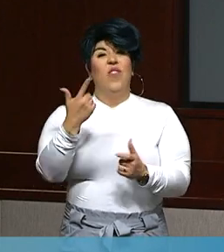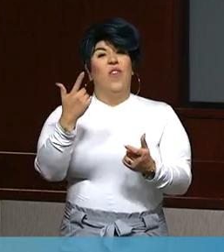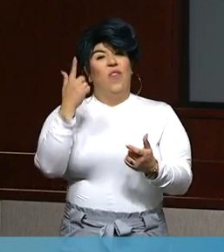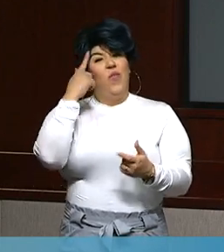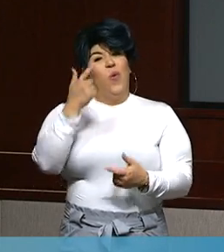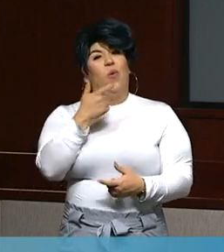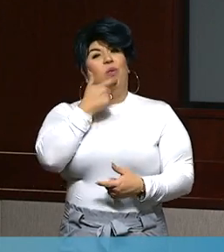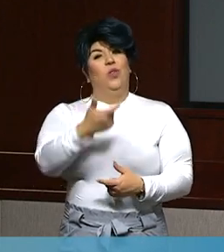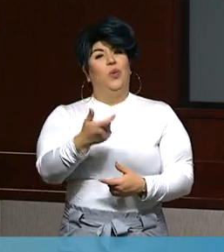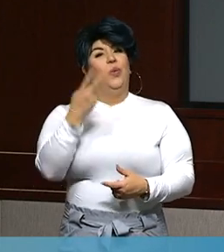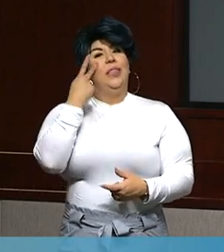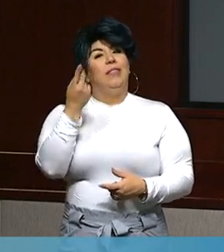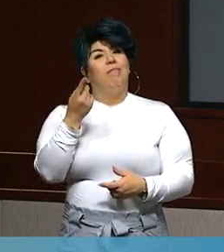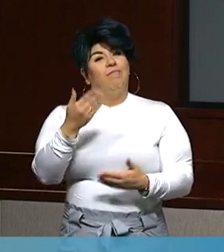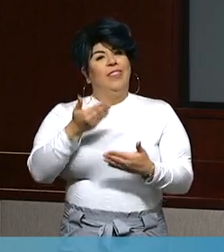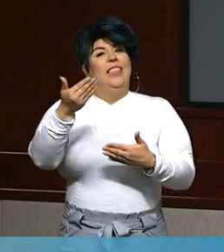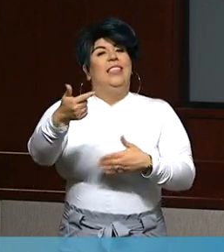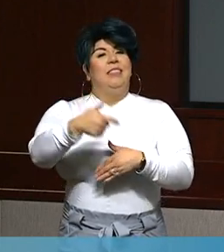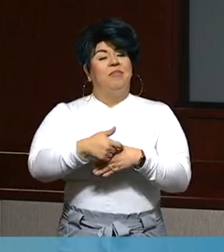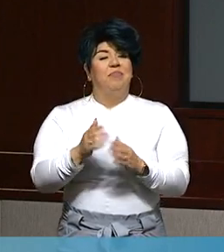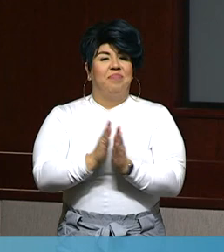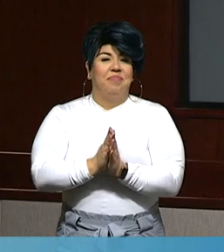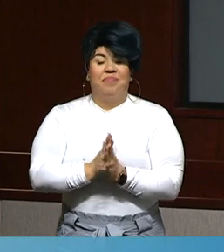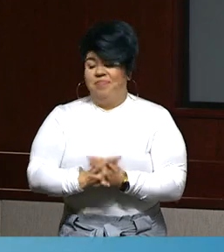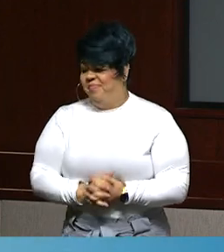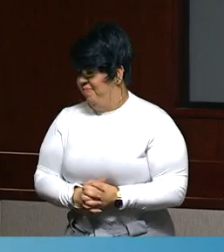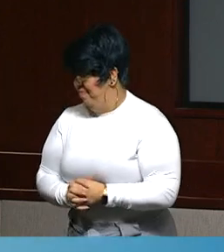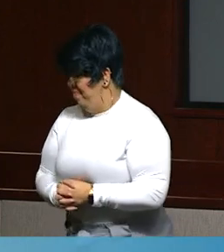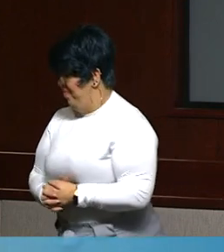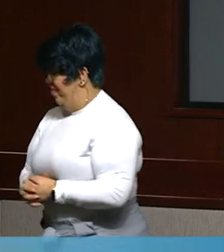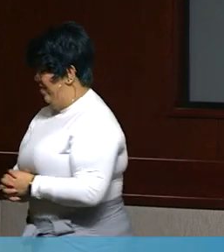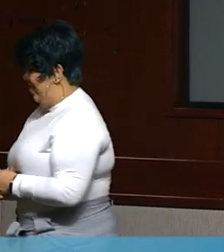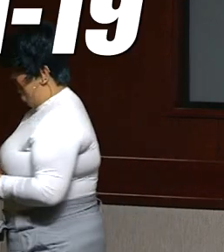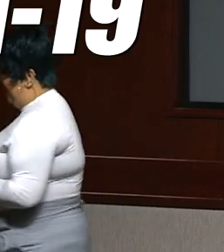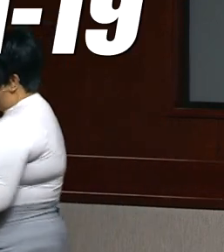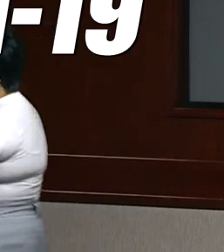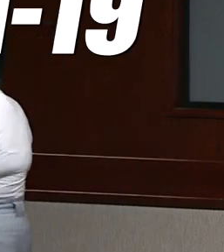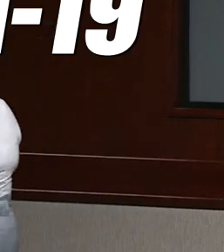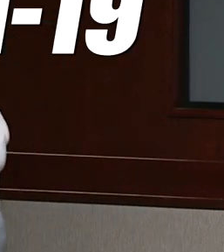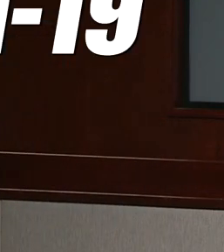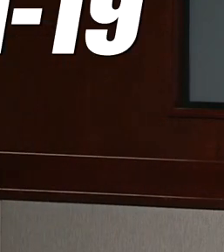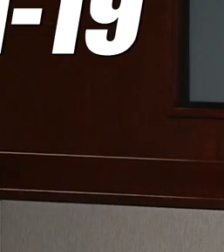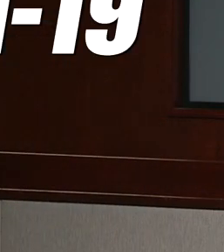we will see you next time. Thanks, Thanks, guys. Thanks, guys.